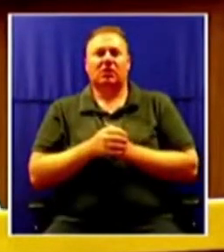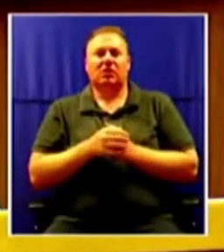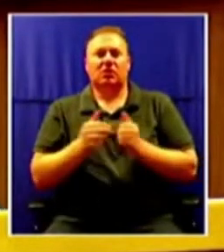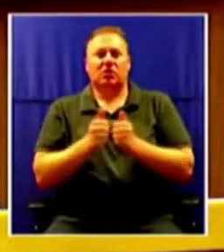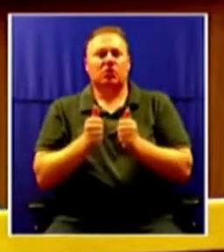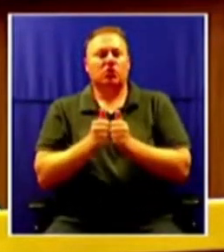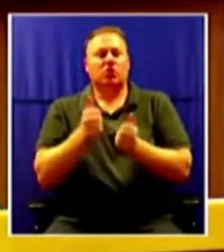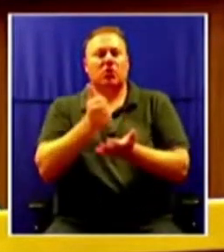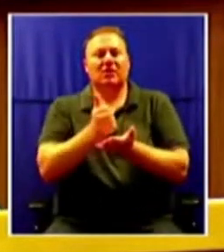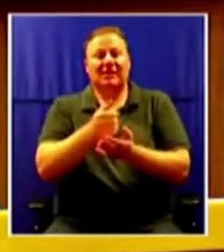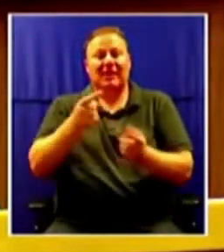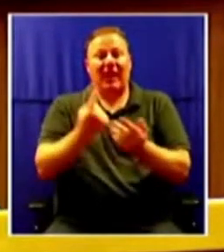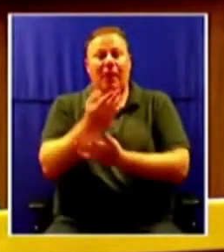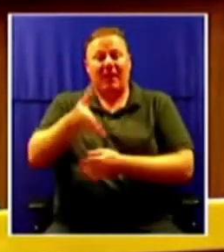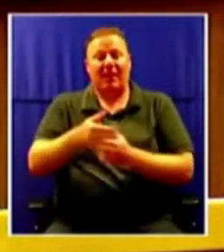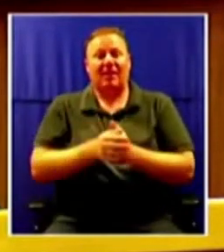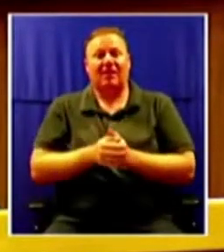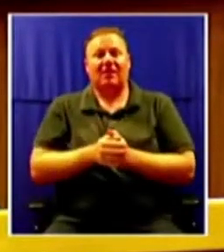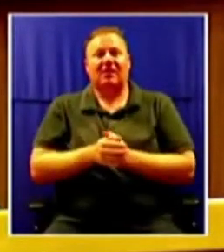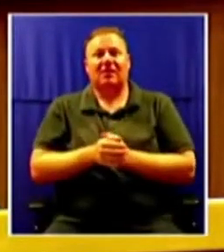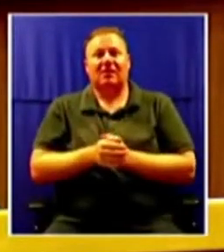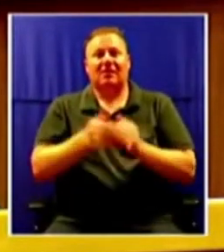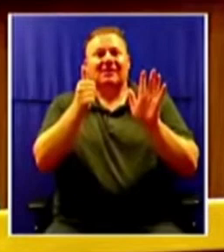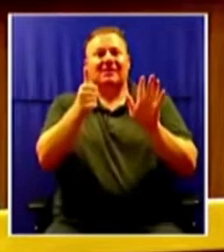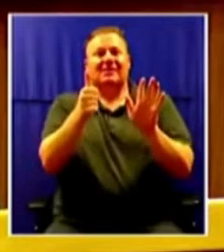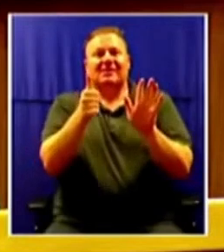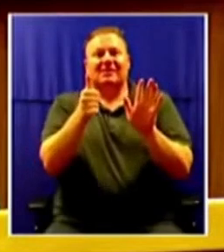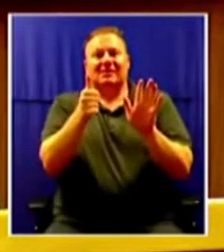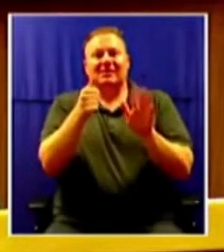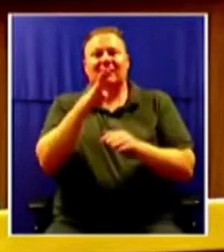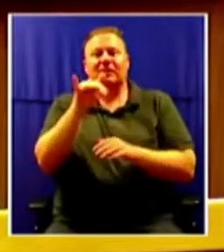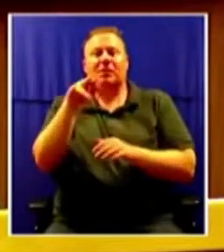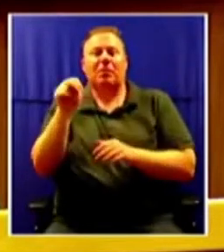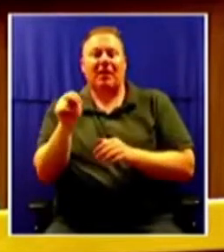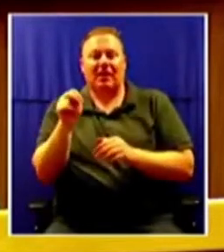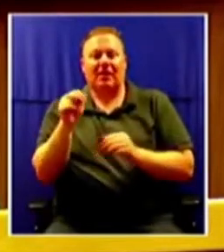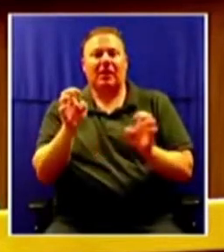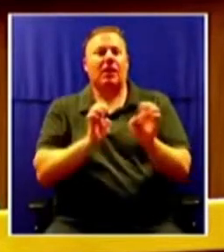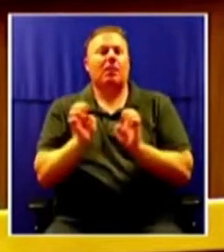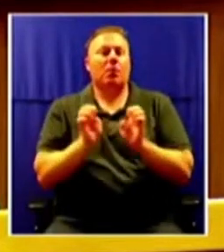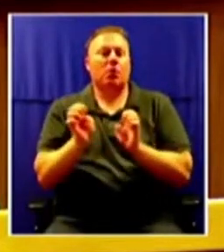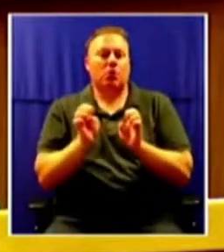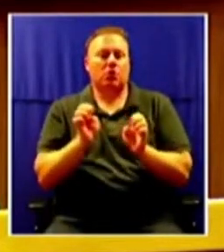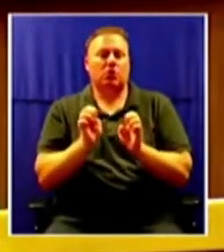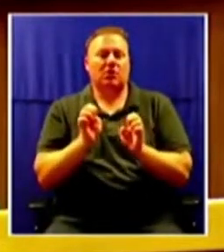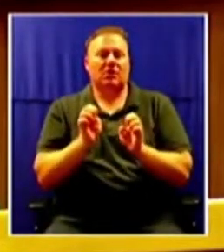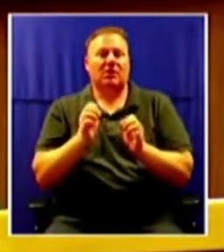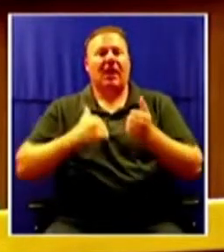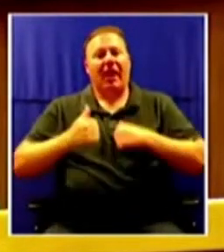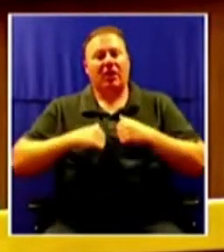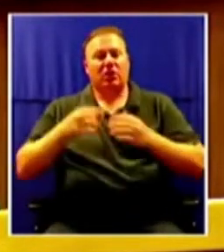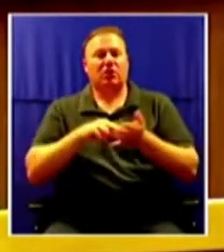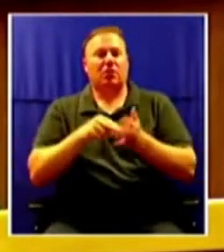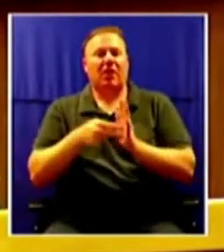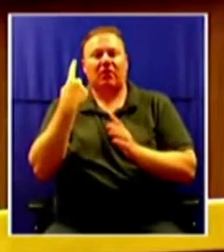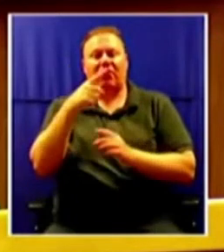promised that $6 billion will be reprioritized for emergency action plan against gender-based violence. You further announced to set